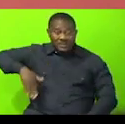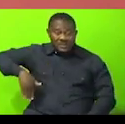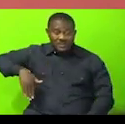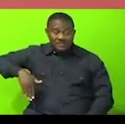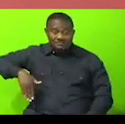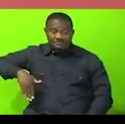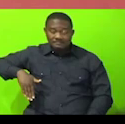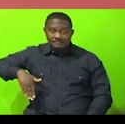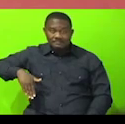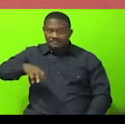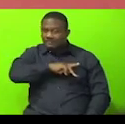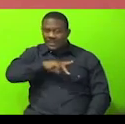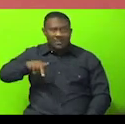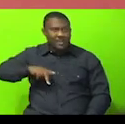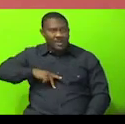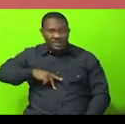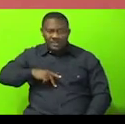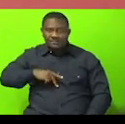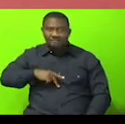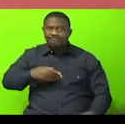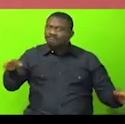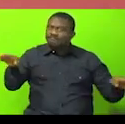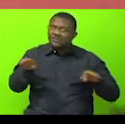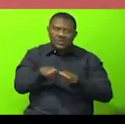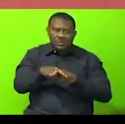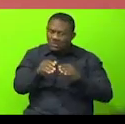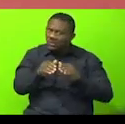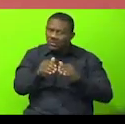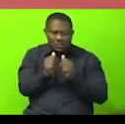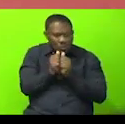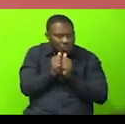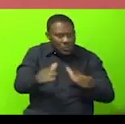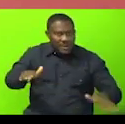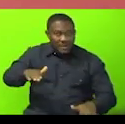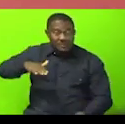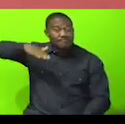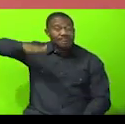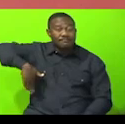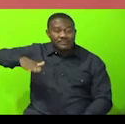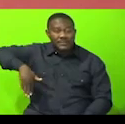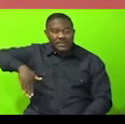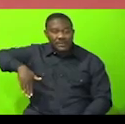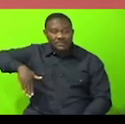is accordingly Agenda Cine D.A.